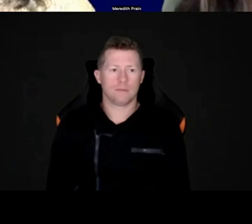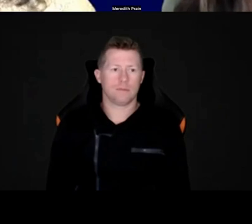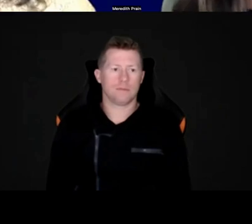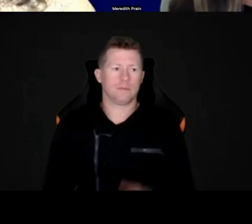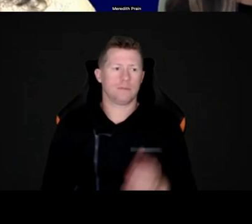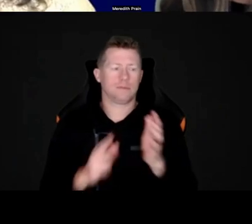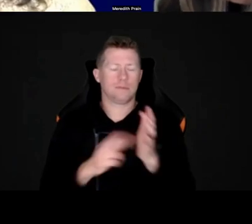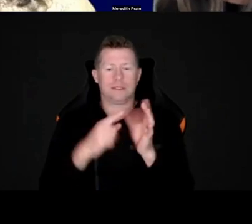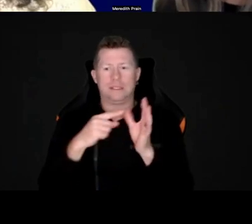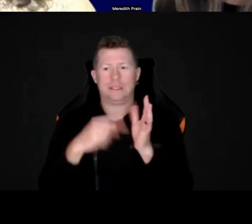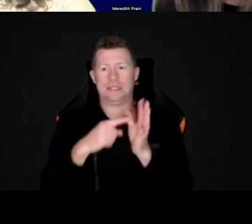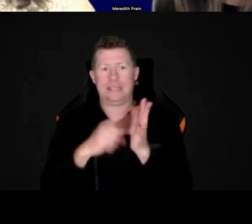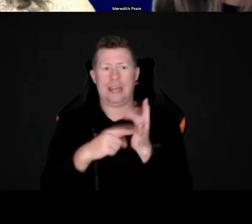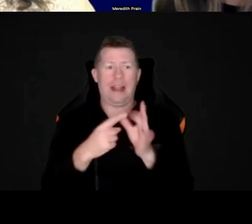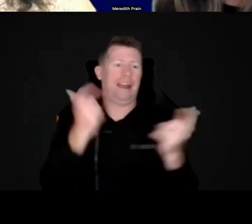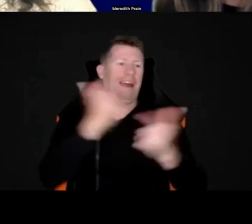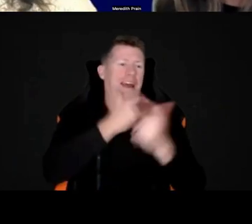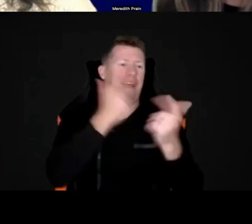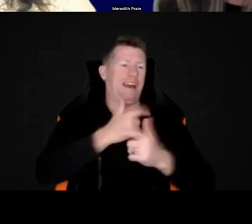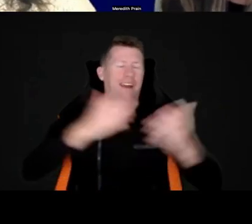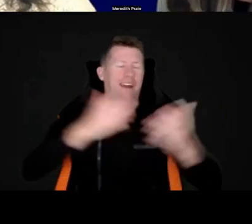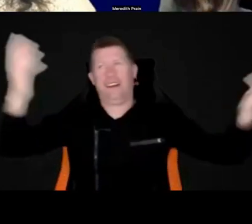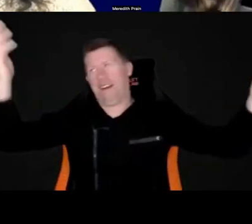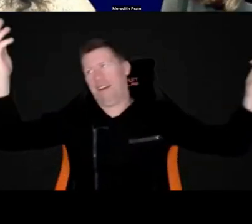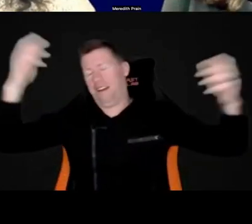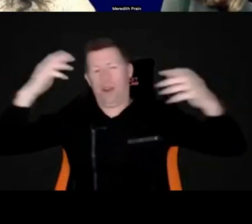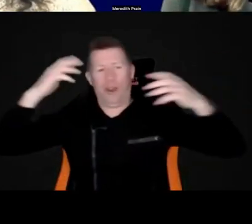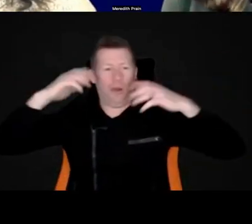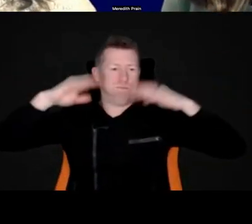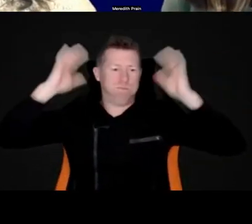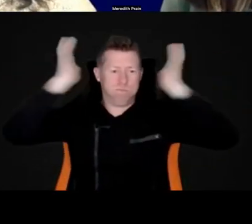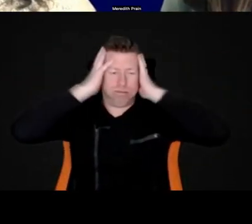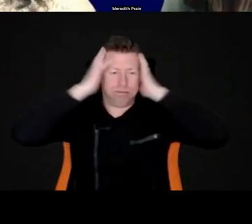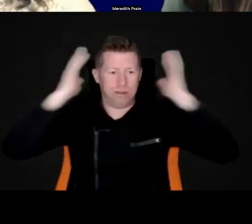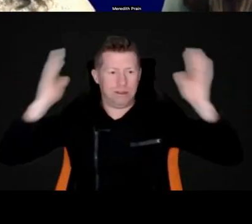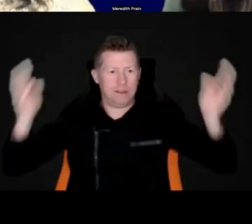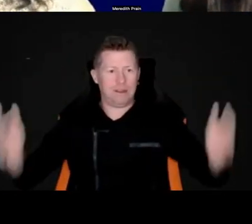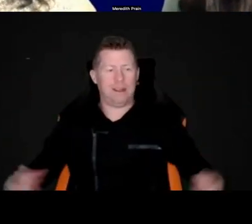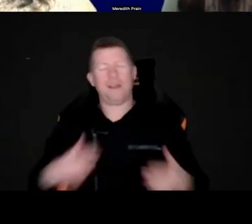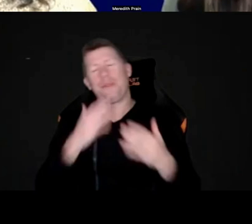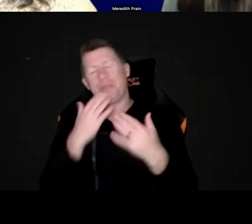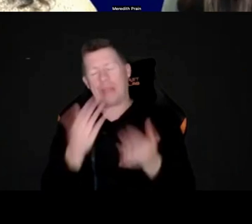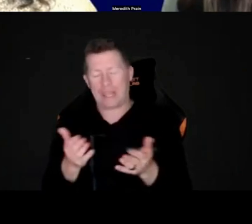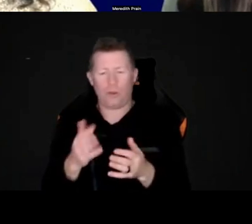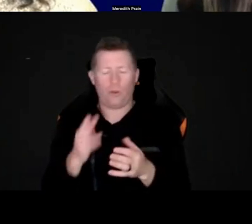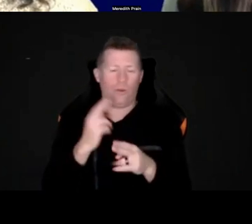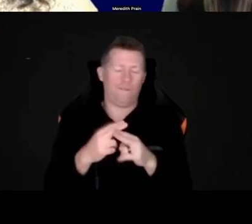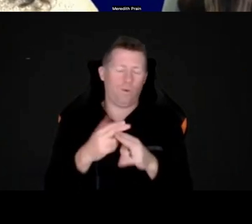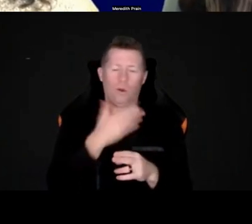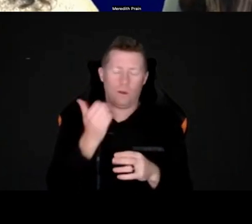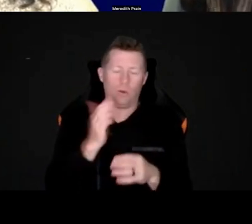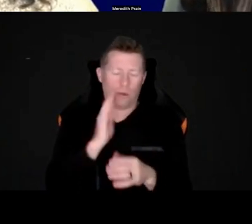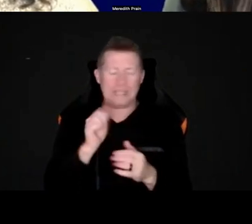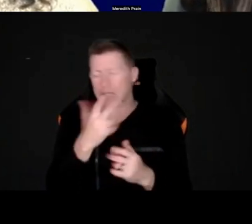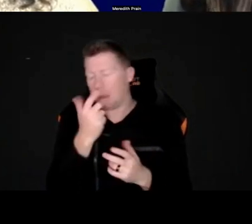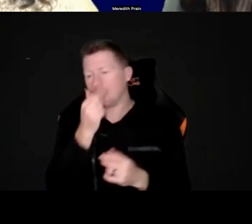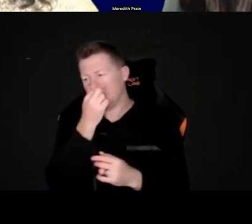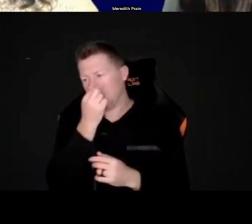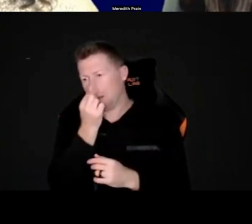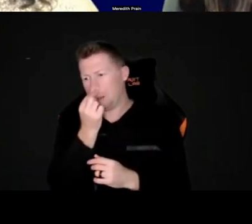Thanks for a beautiful and inclusive presentation. Thank you. Um, so,